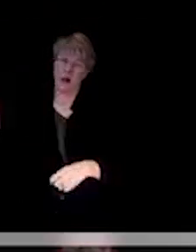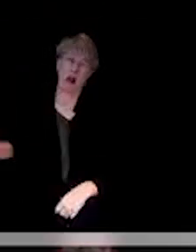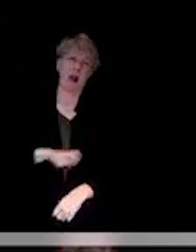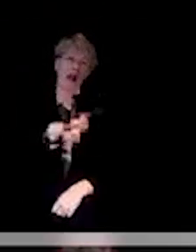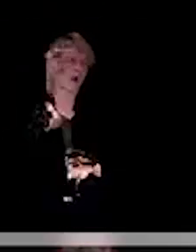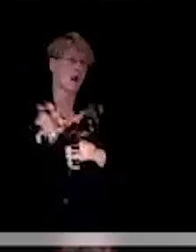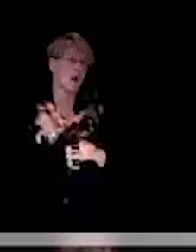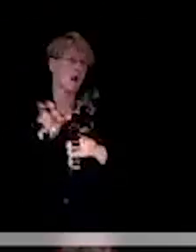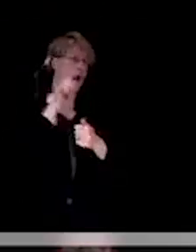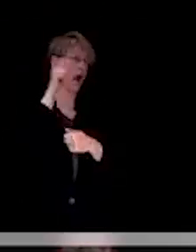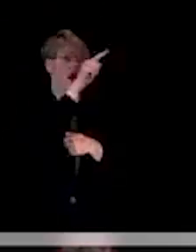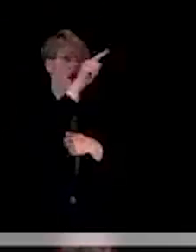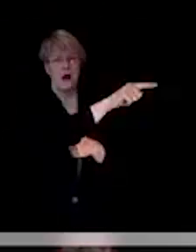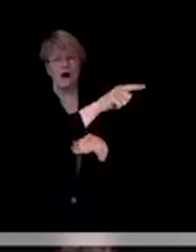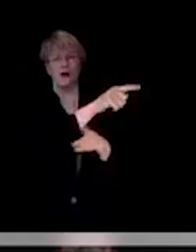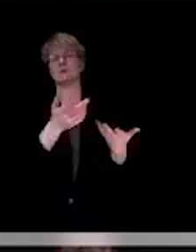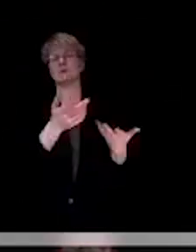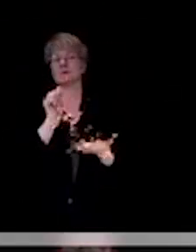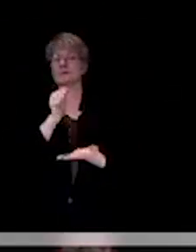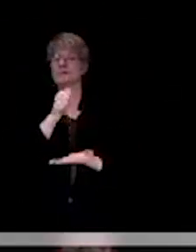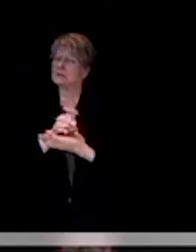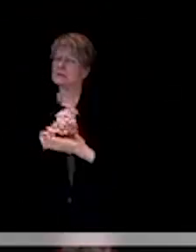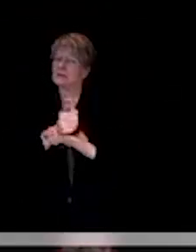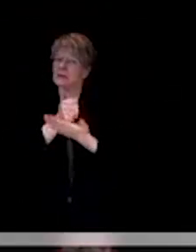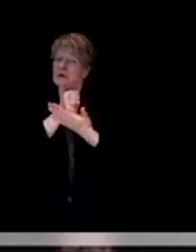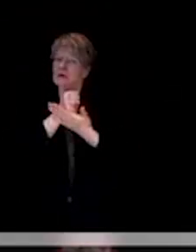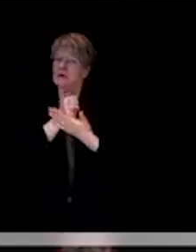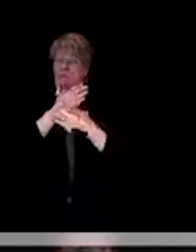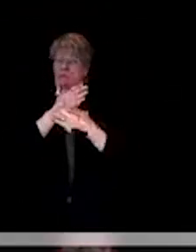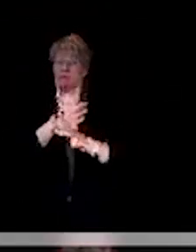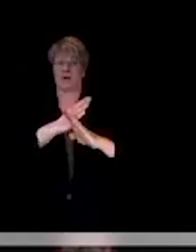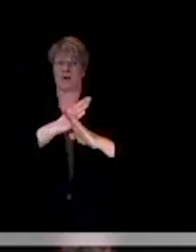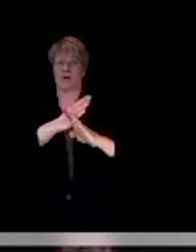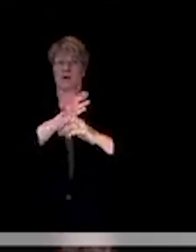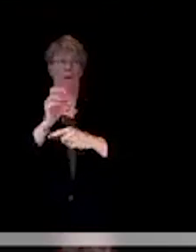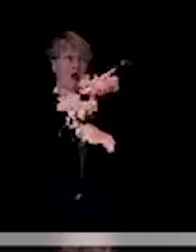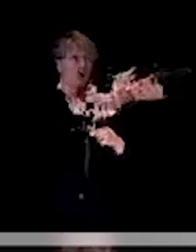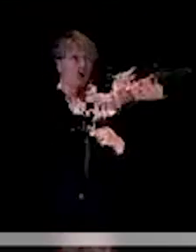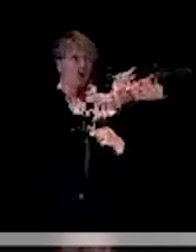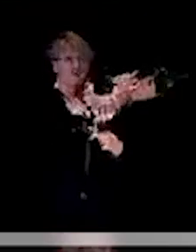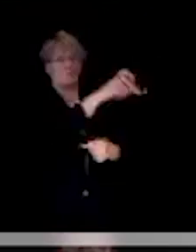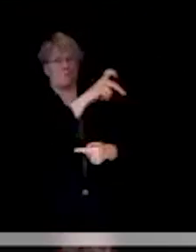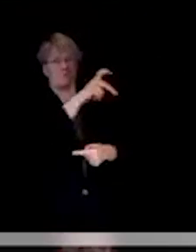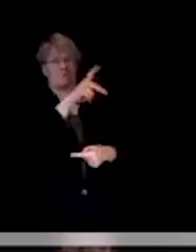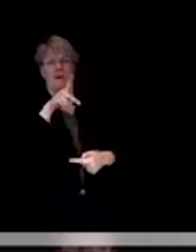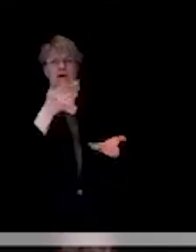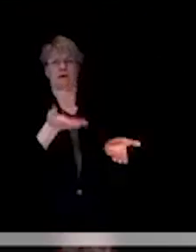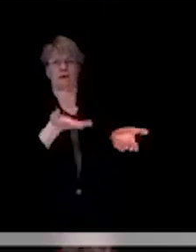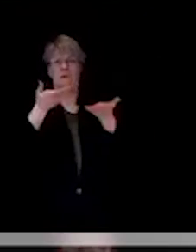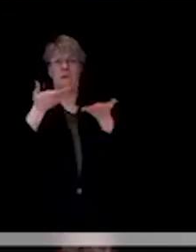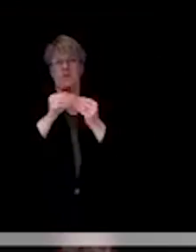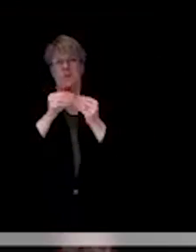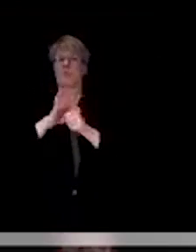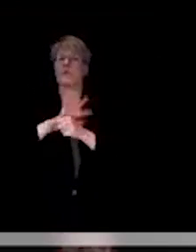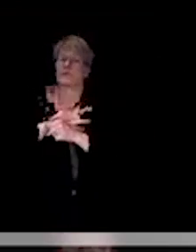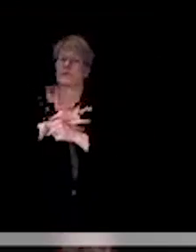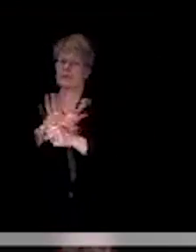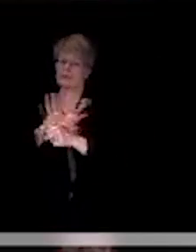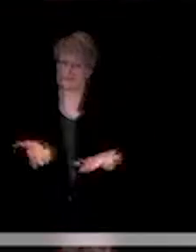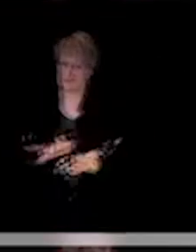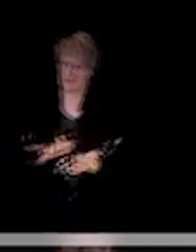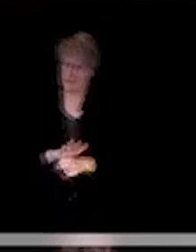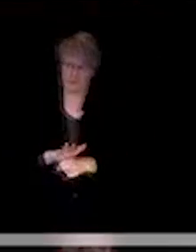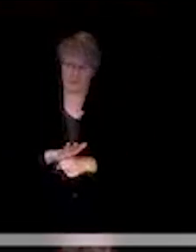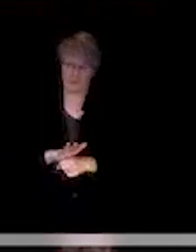in order to prevent bringing the coronavirus back to our communities. And